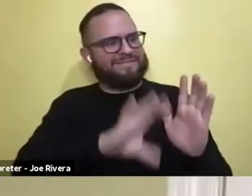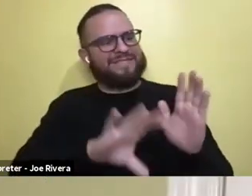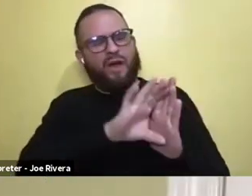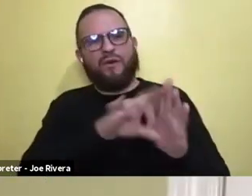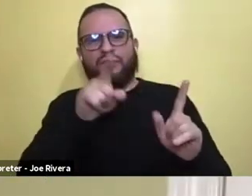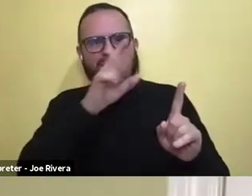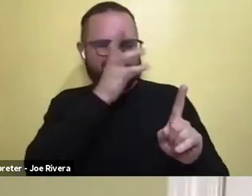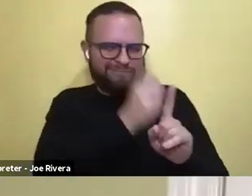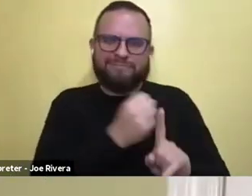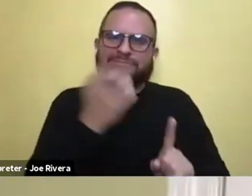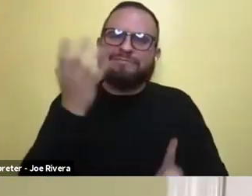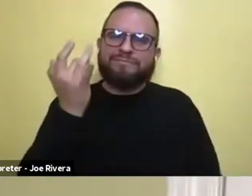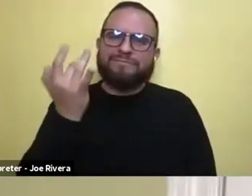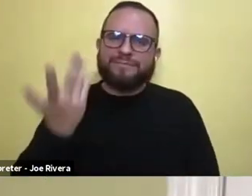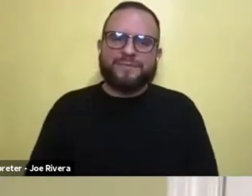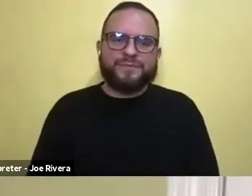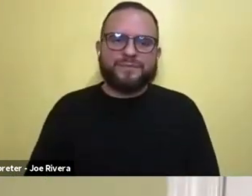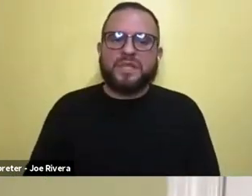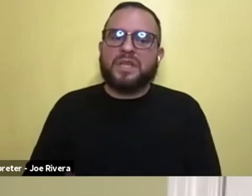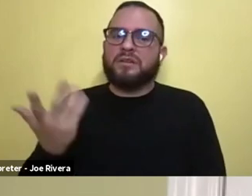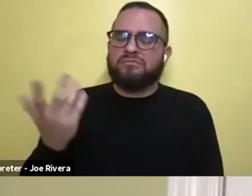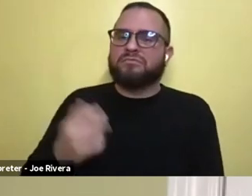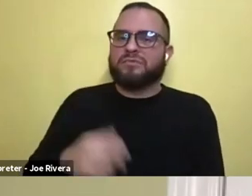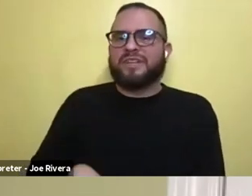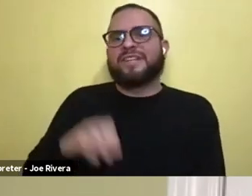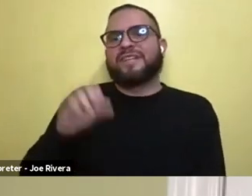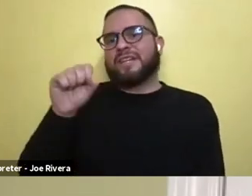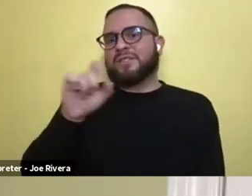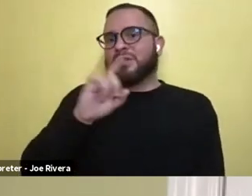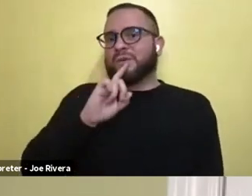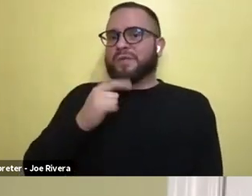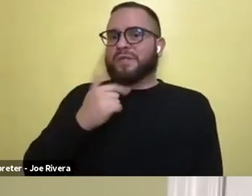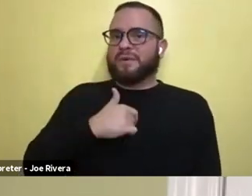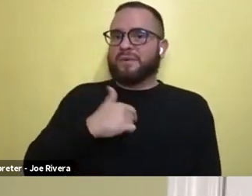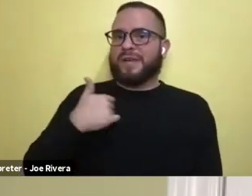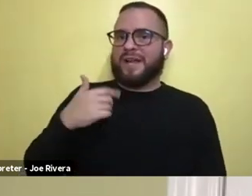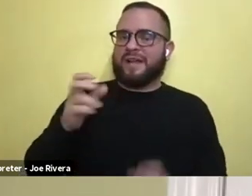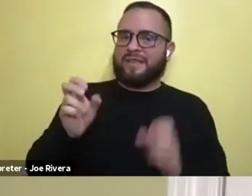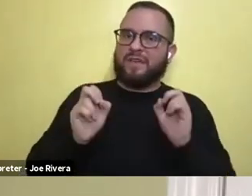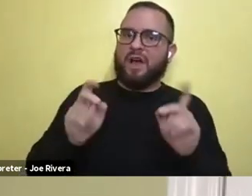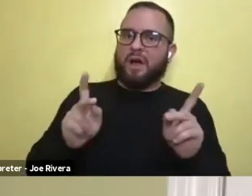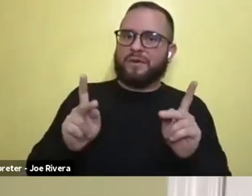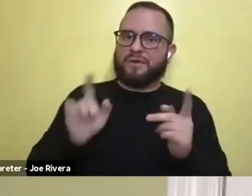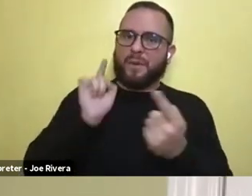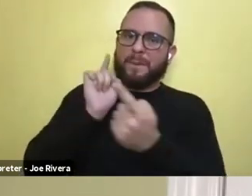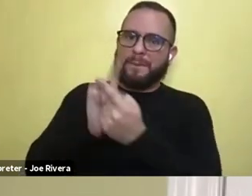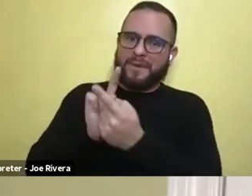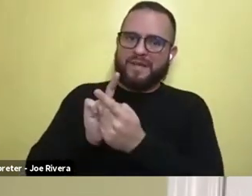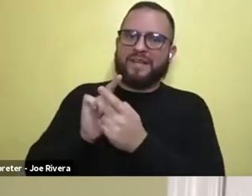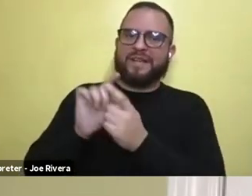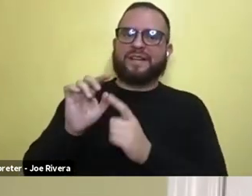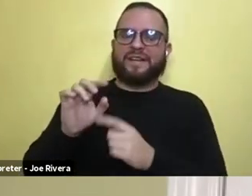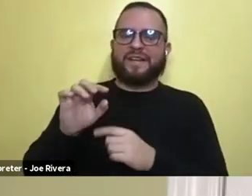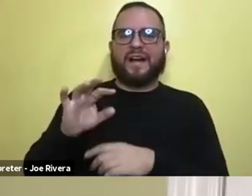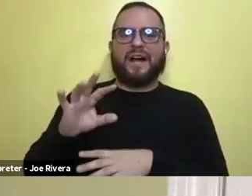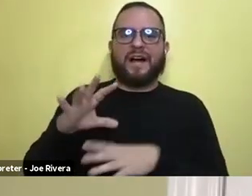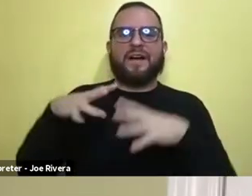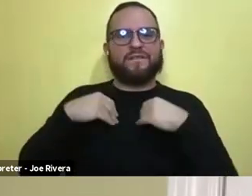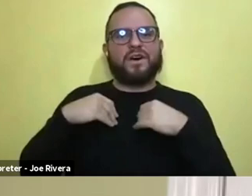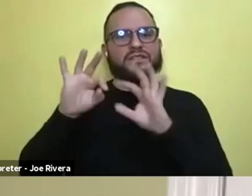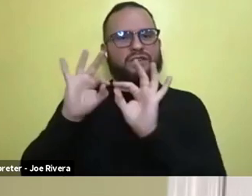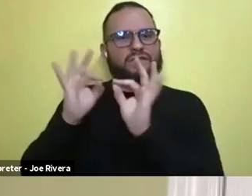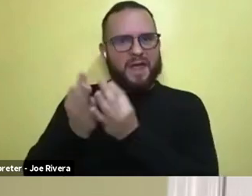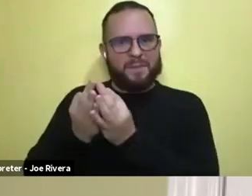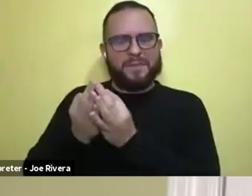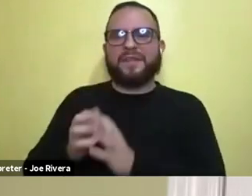Yeah. So, um, we actually had the opportunity to meet a foster family. Um, a woman